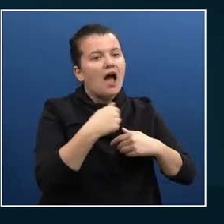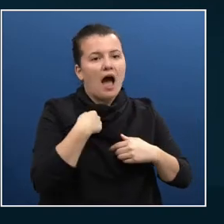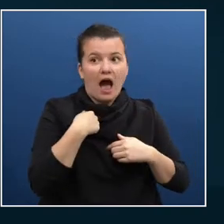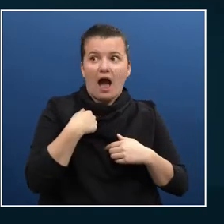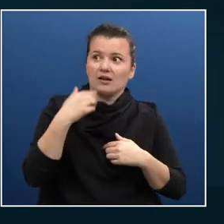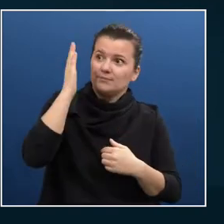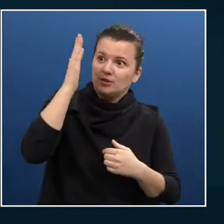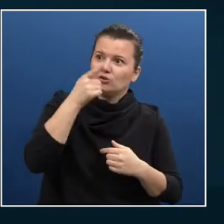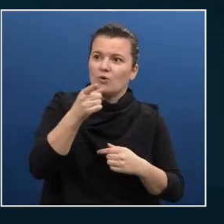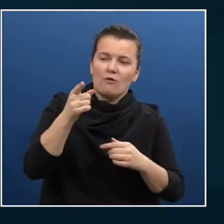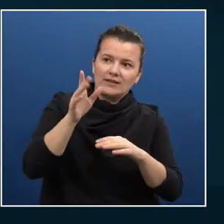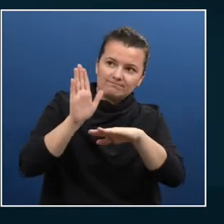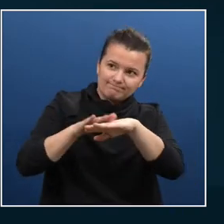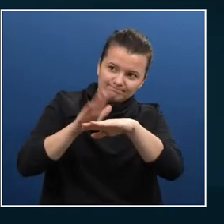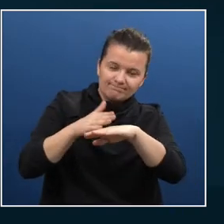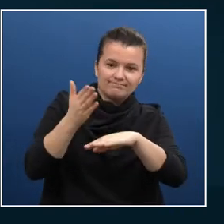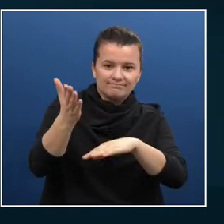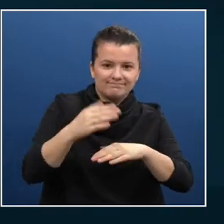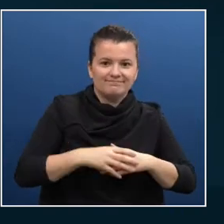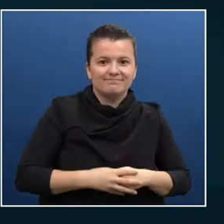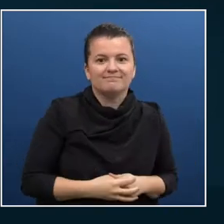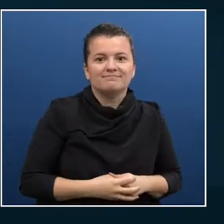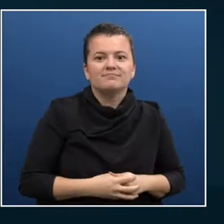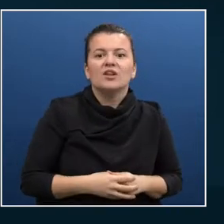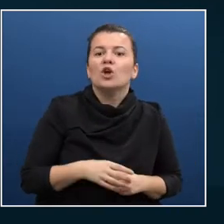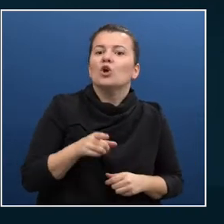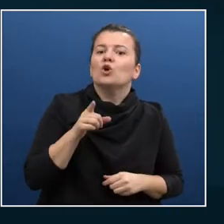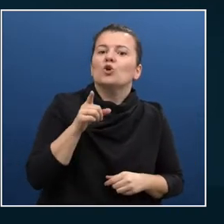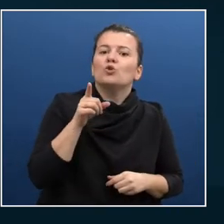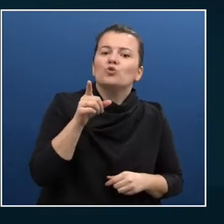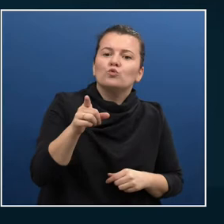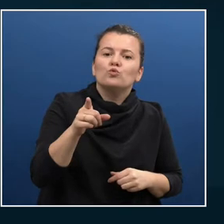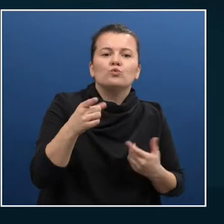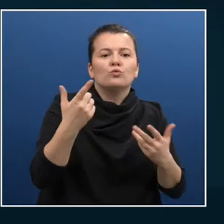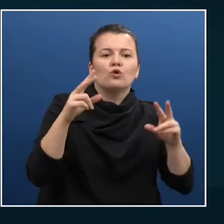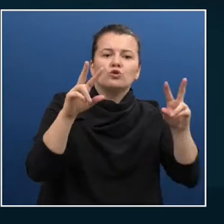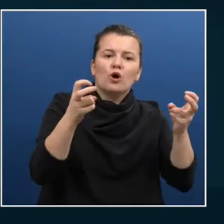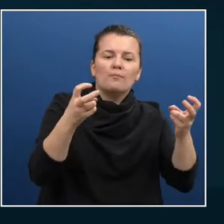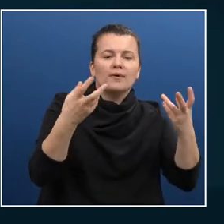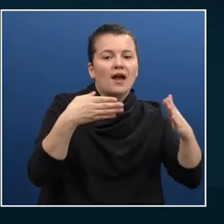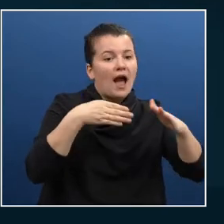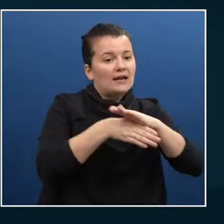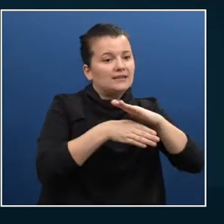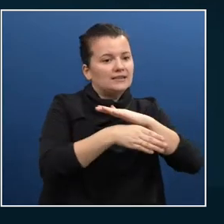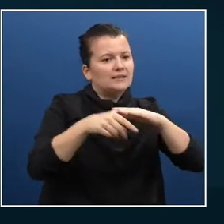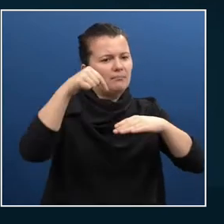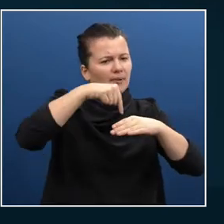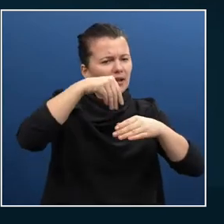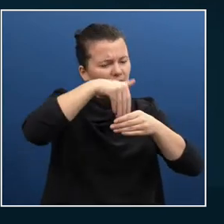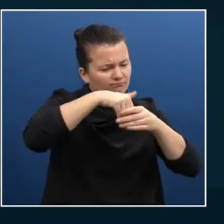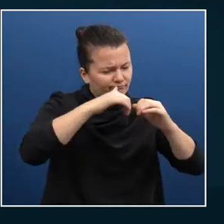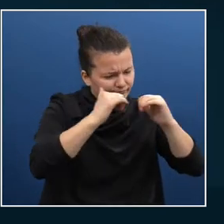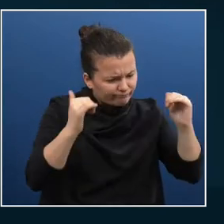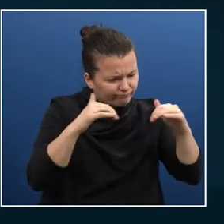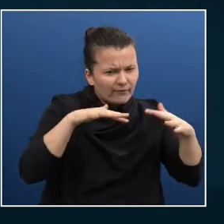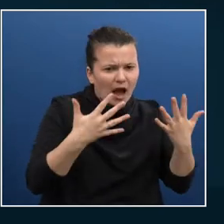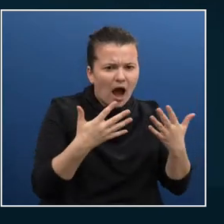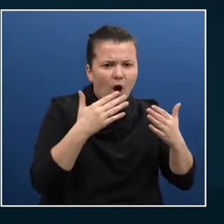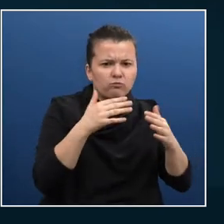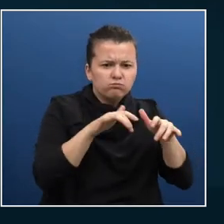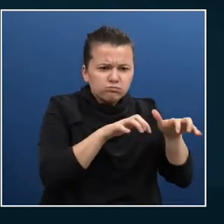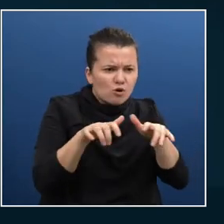So I'm not going to do that, but you're going to talk about programming for accessibility. And as developer, I am a C Sharp developer, we are getting,